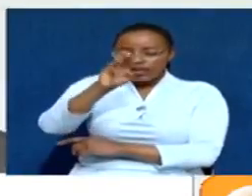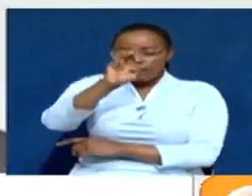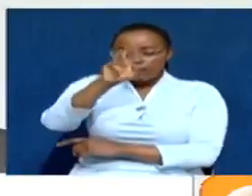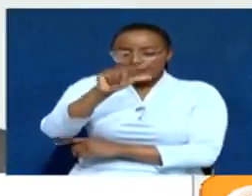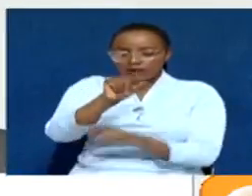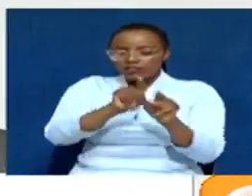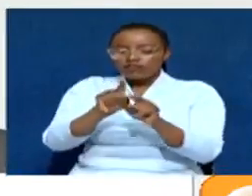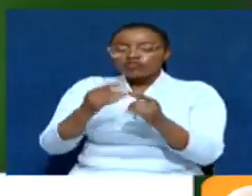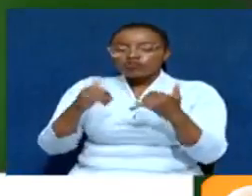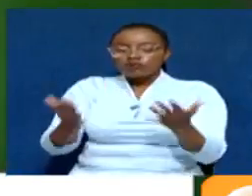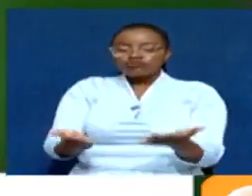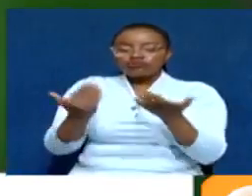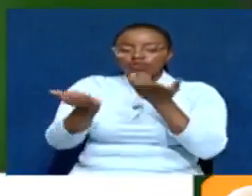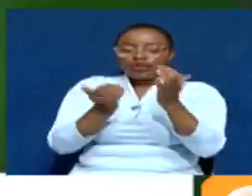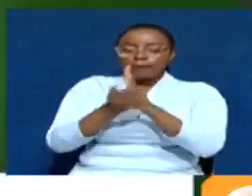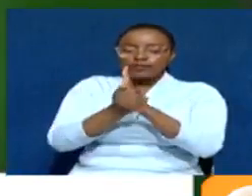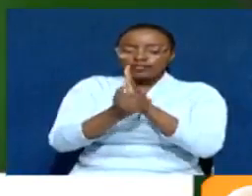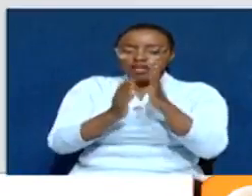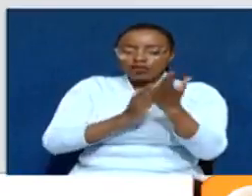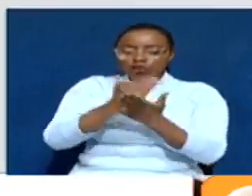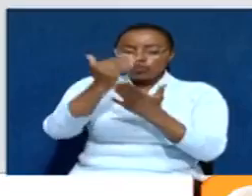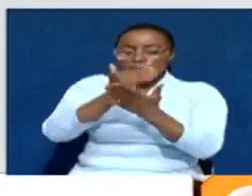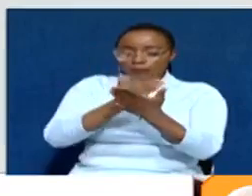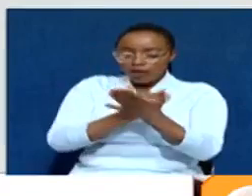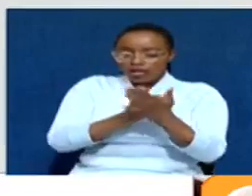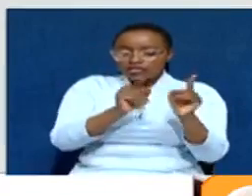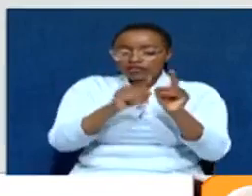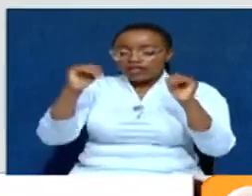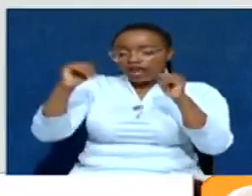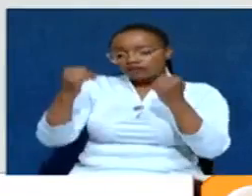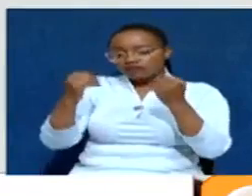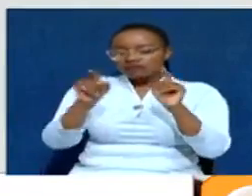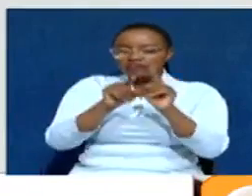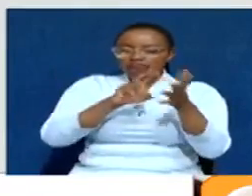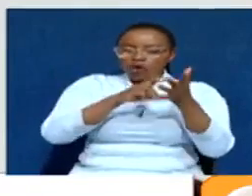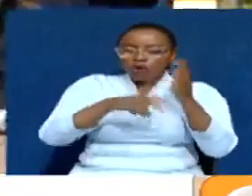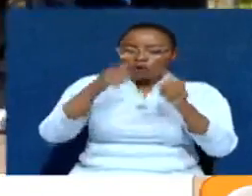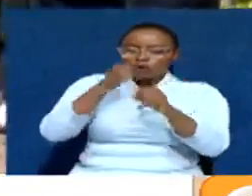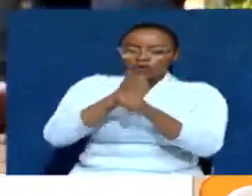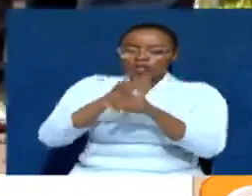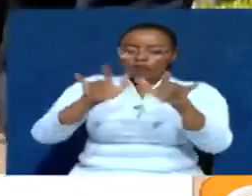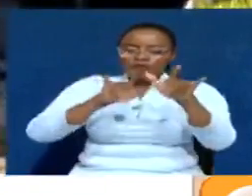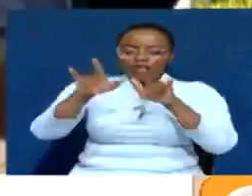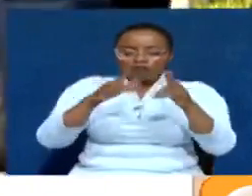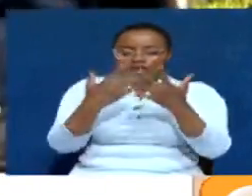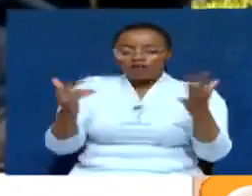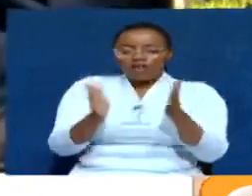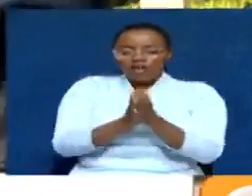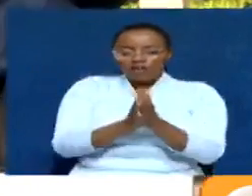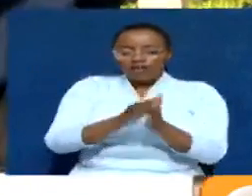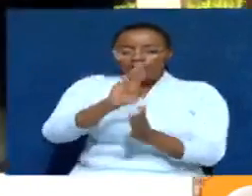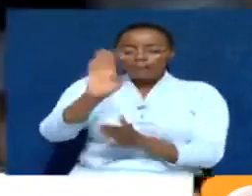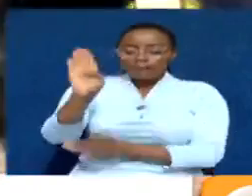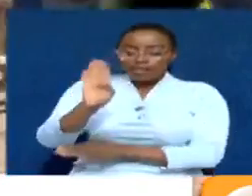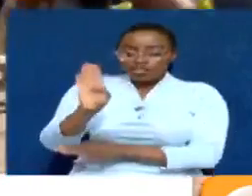students seeking to enhance their business skills through the program in a deal made possible by the Ministry of Foreign Affairs and the Belgian Embassy.